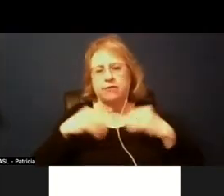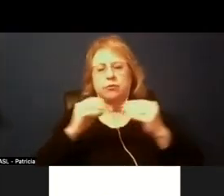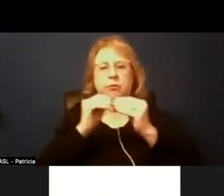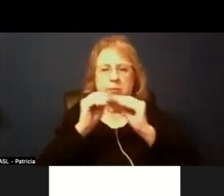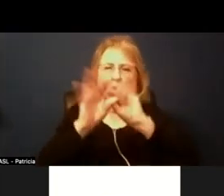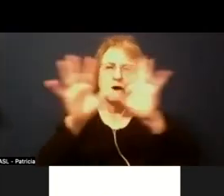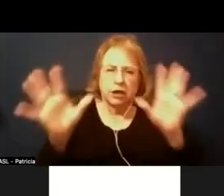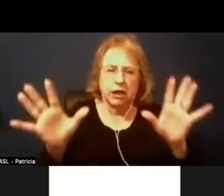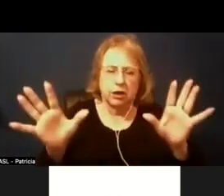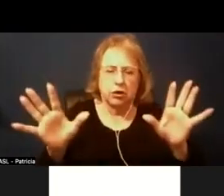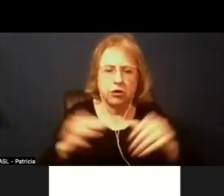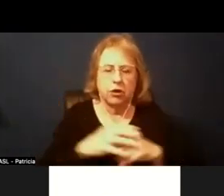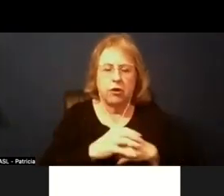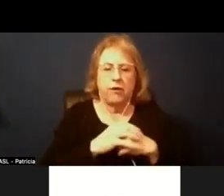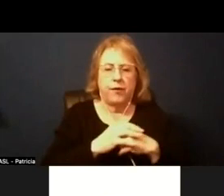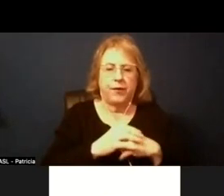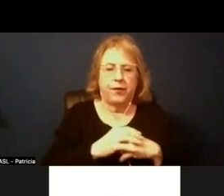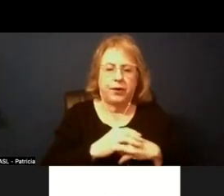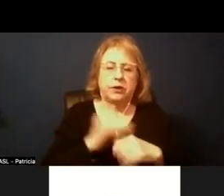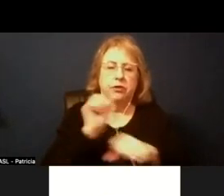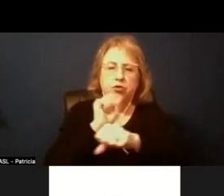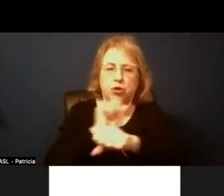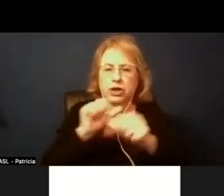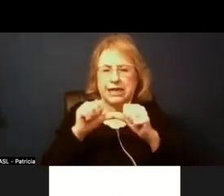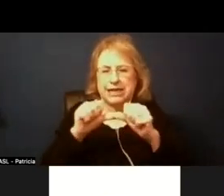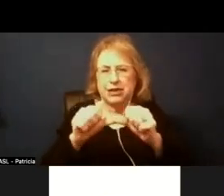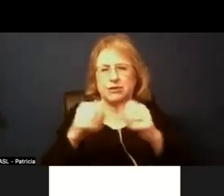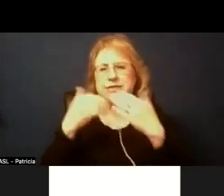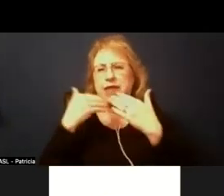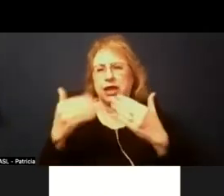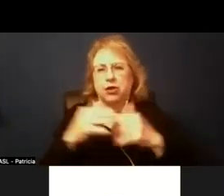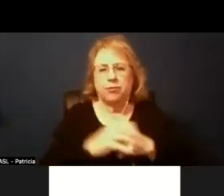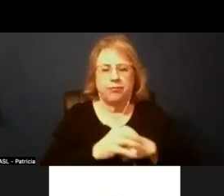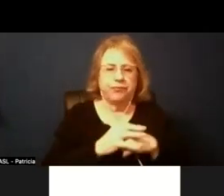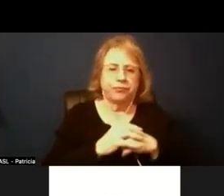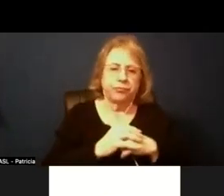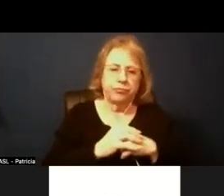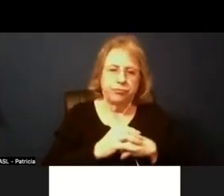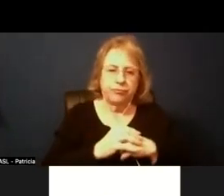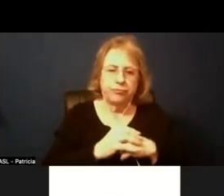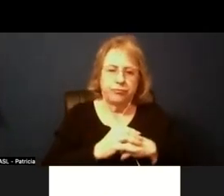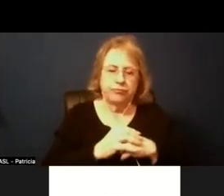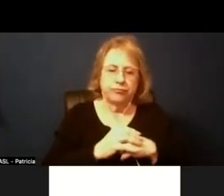but um you know the work continues so thank you thank you